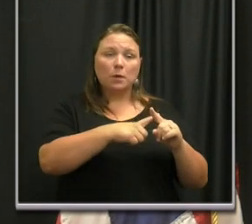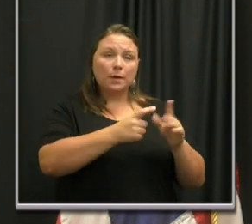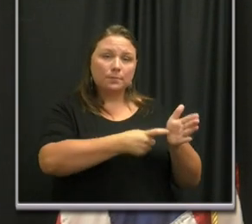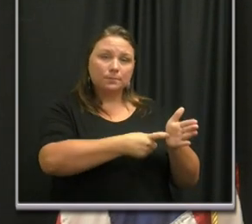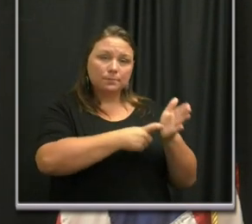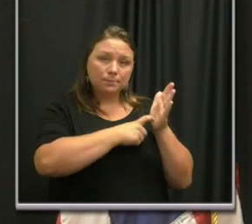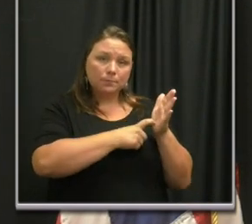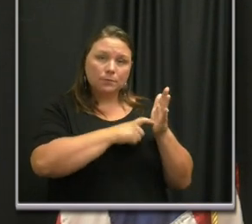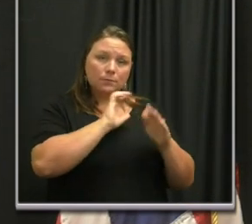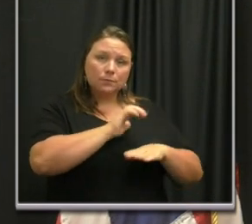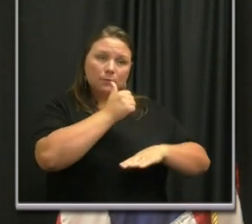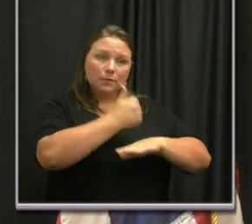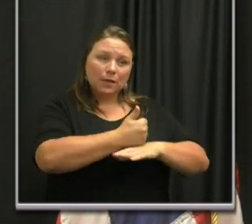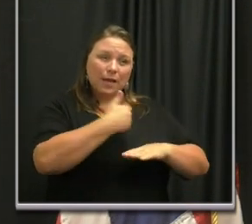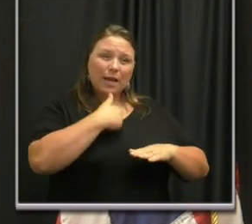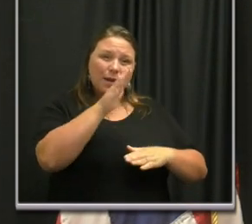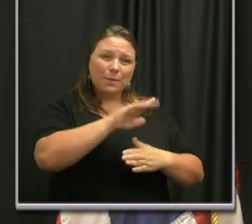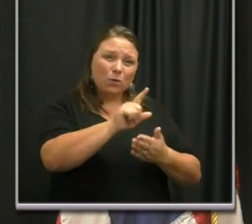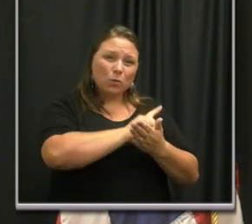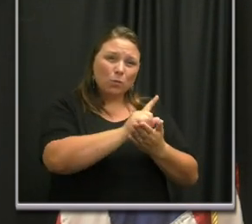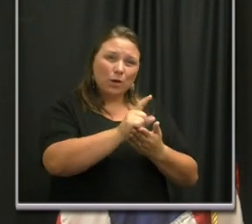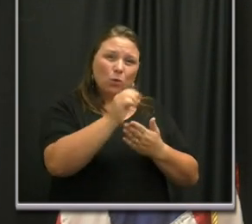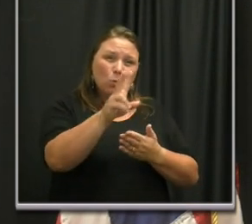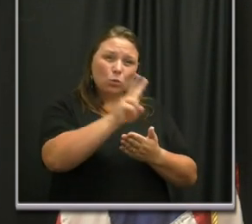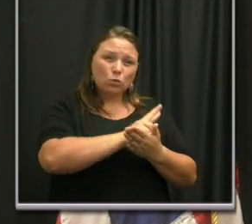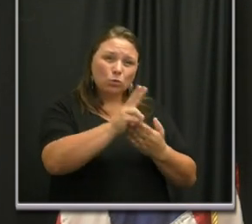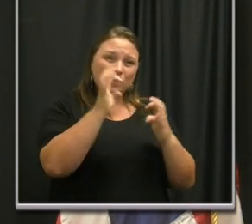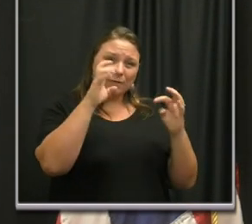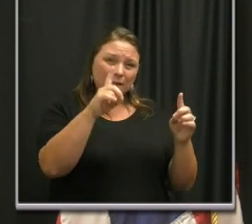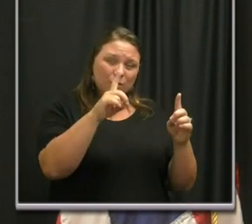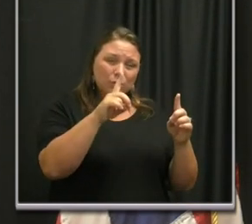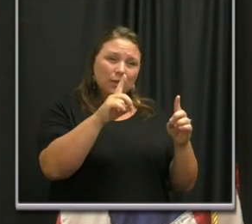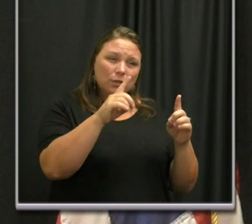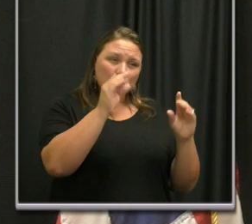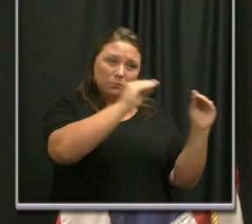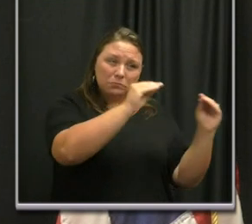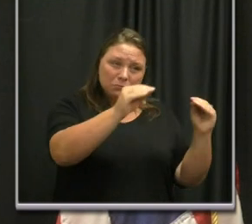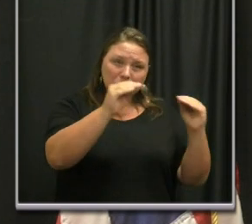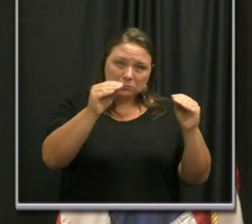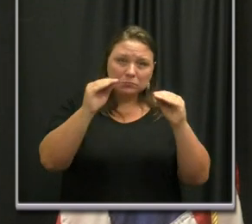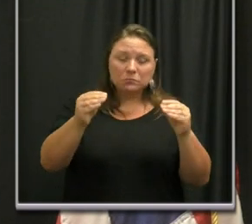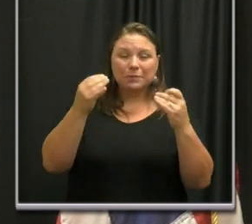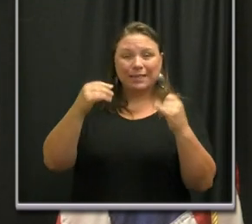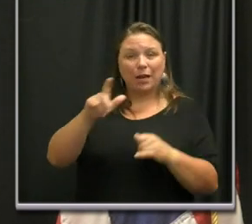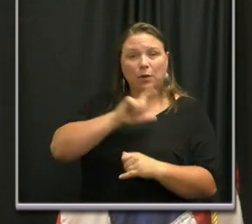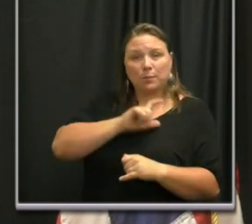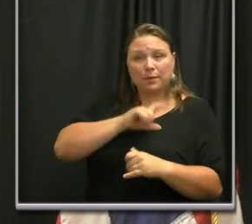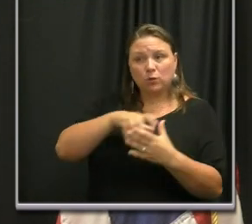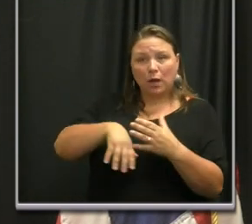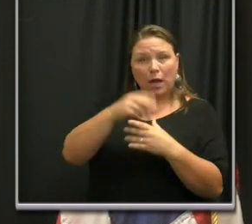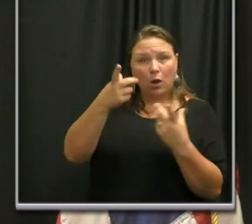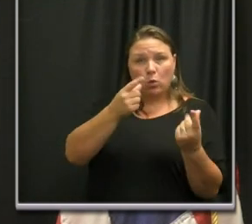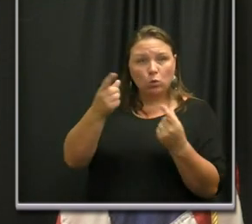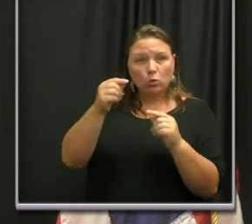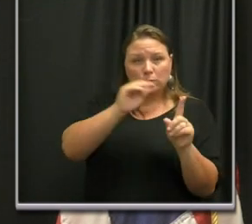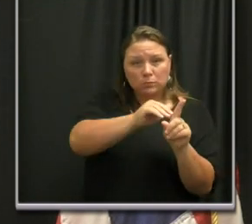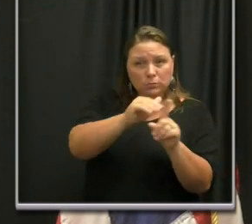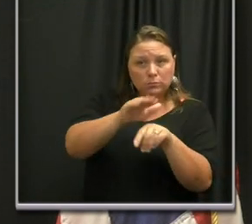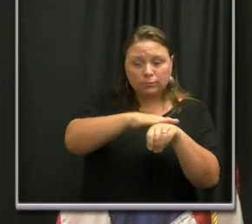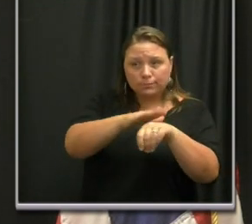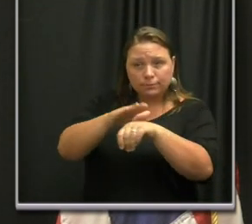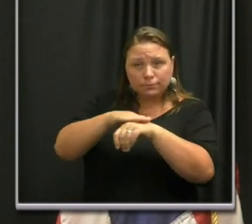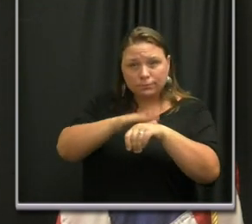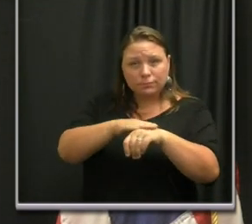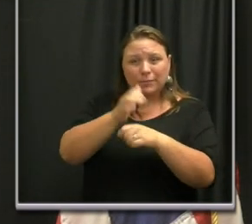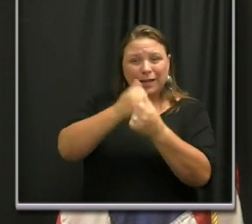placed, there was about a week or two of education. And now the police are out doing what police do. And it seems